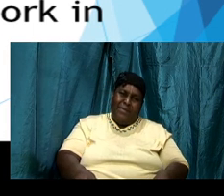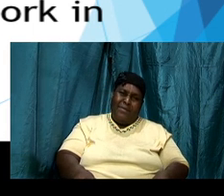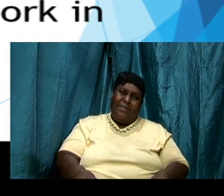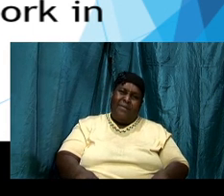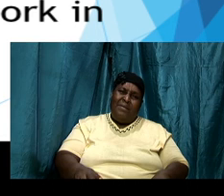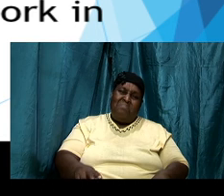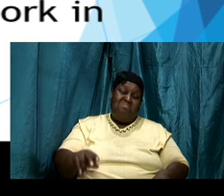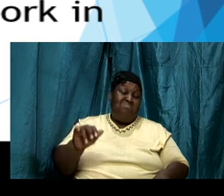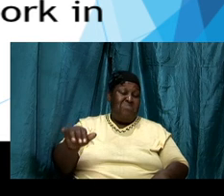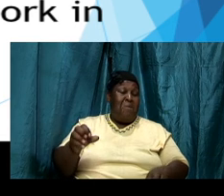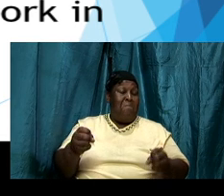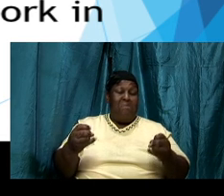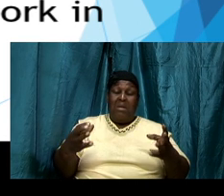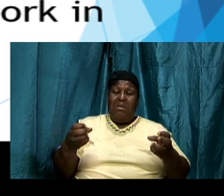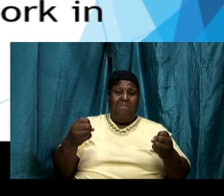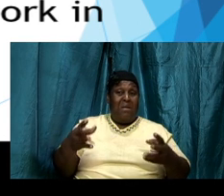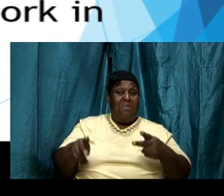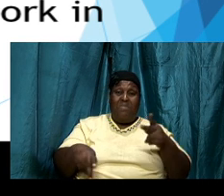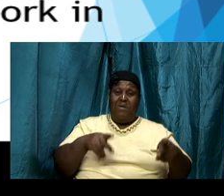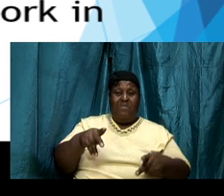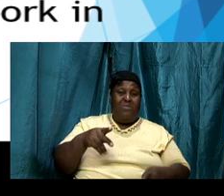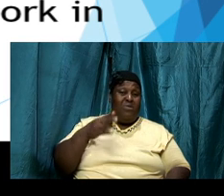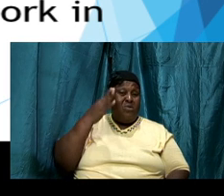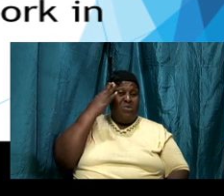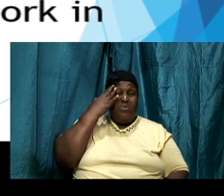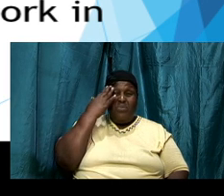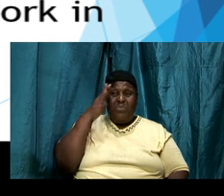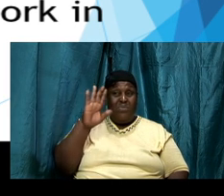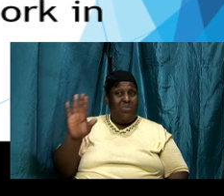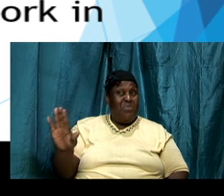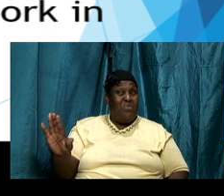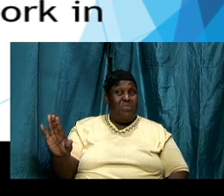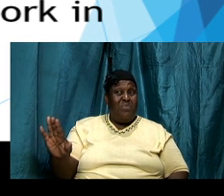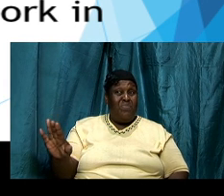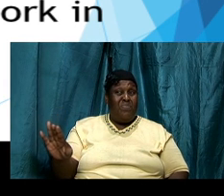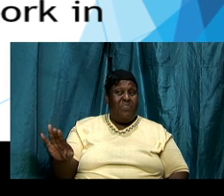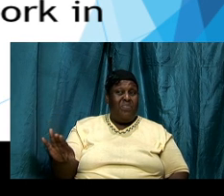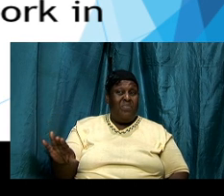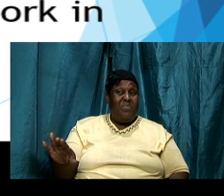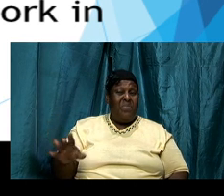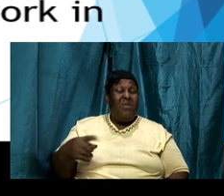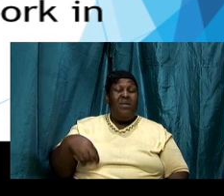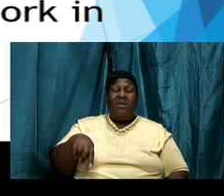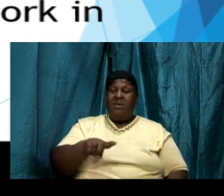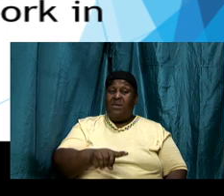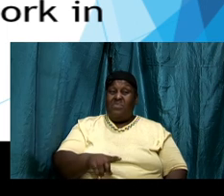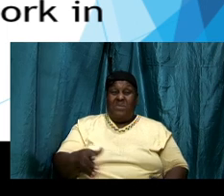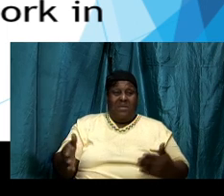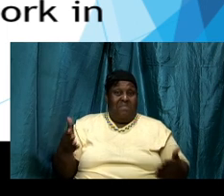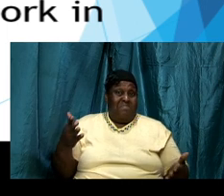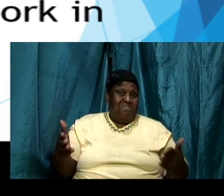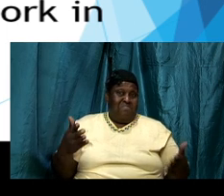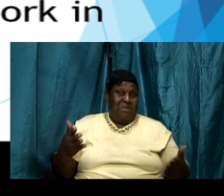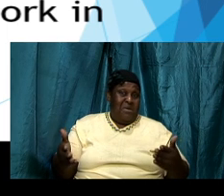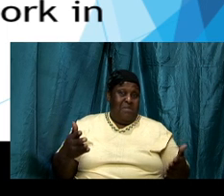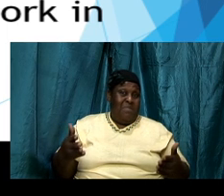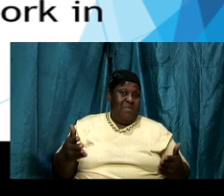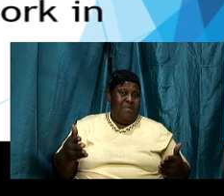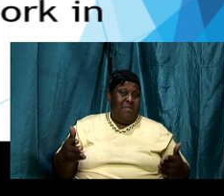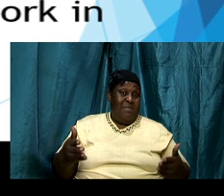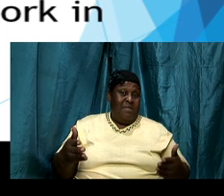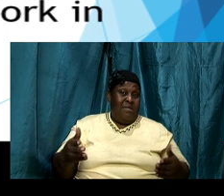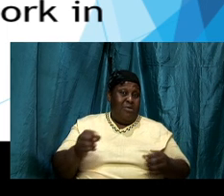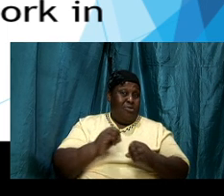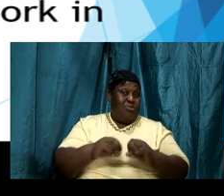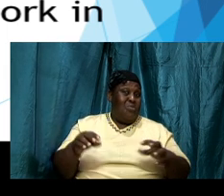we might say we don't have faith but listen to me God has given to every